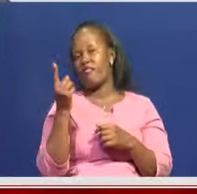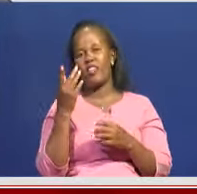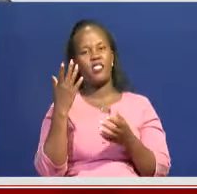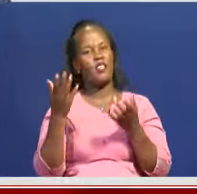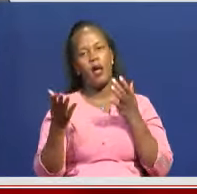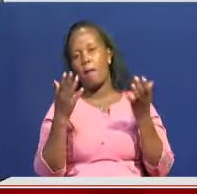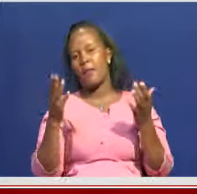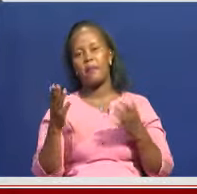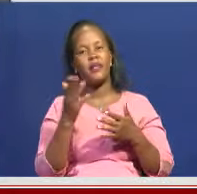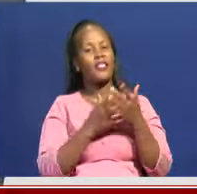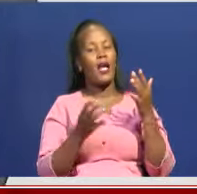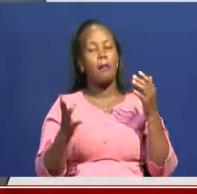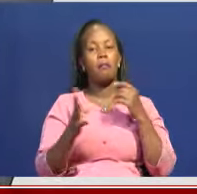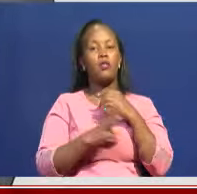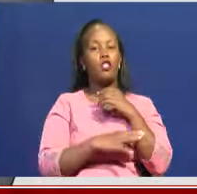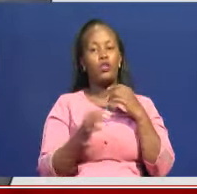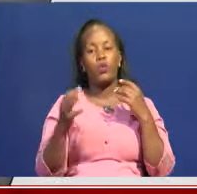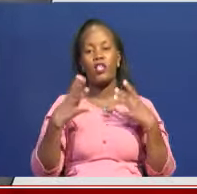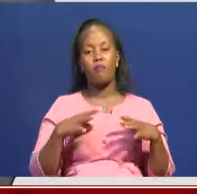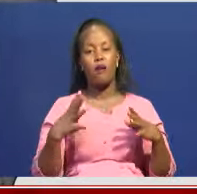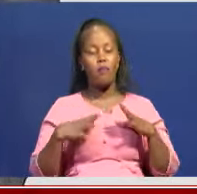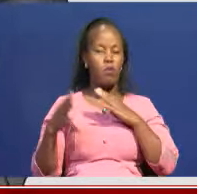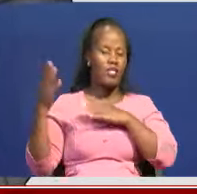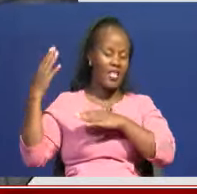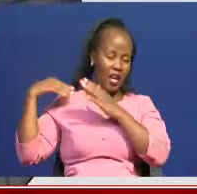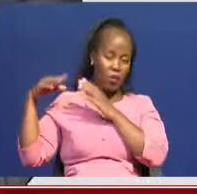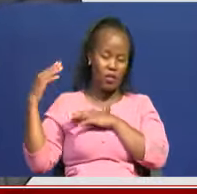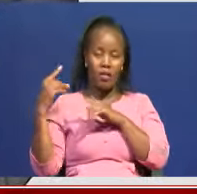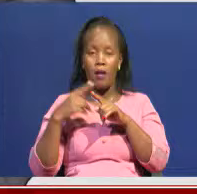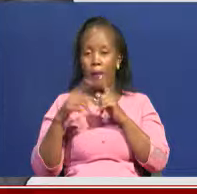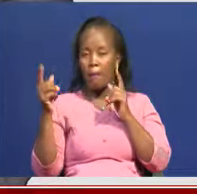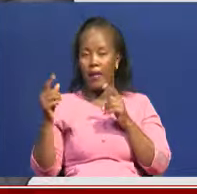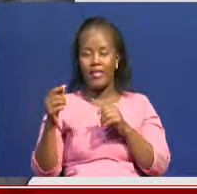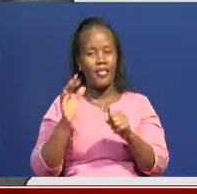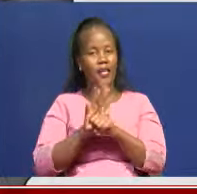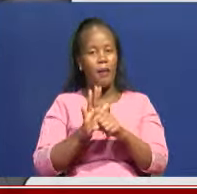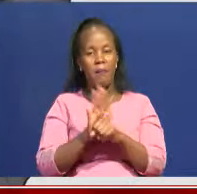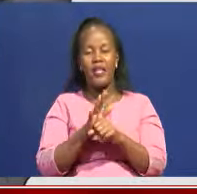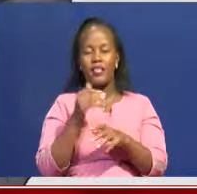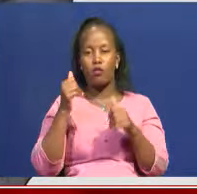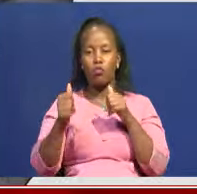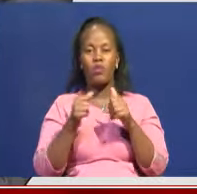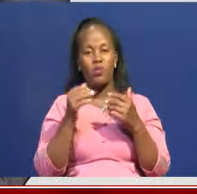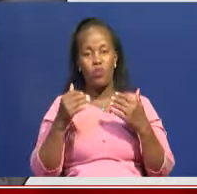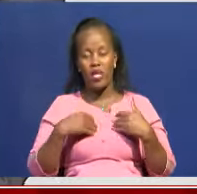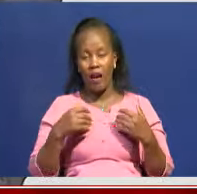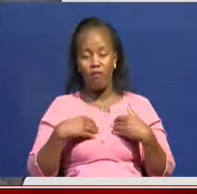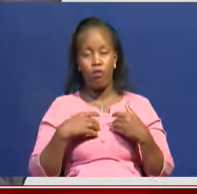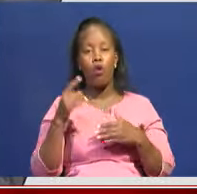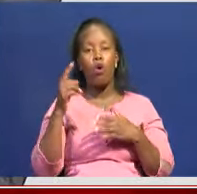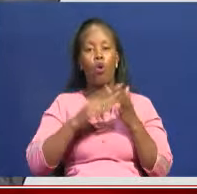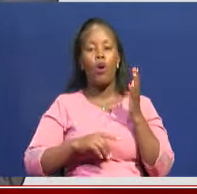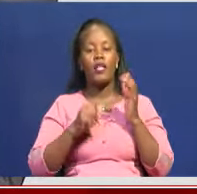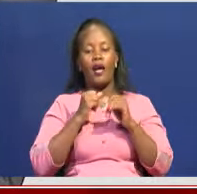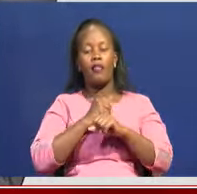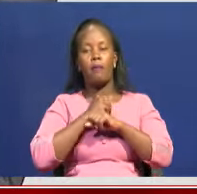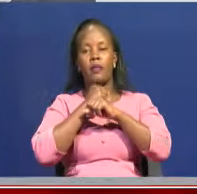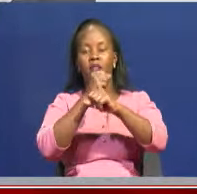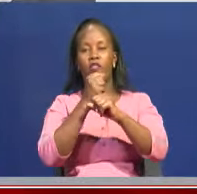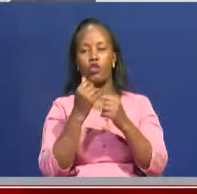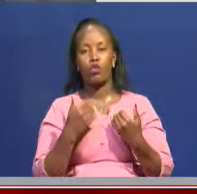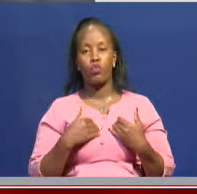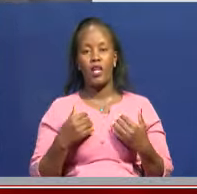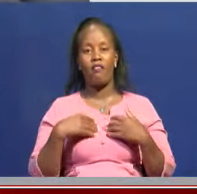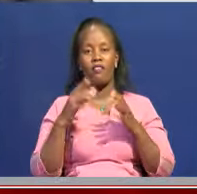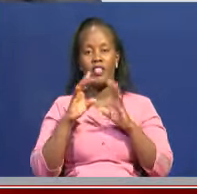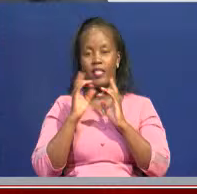stolen by the people who came before us. But let's talk about the ones that we have first. What are the techniques of preservation that you have in your department?